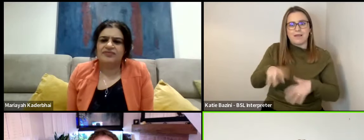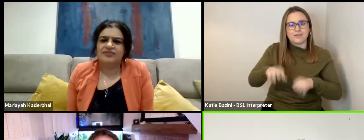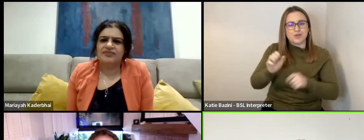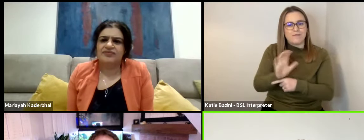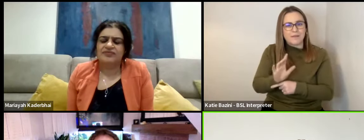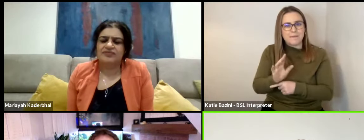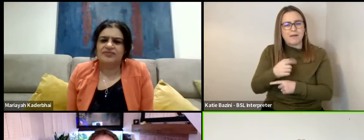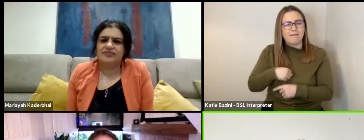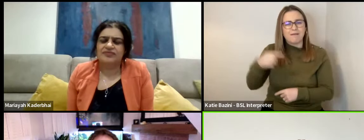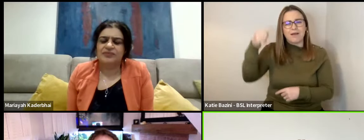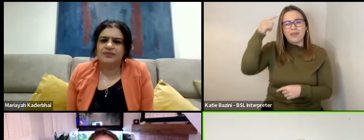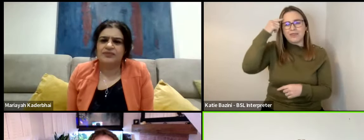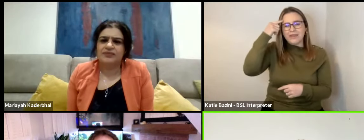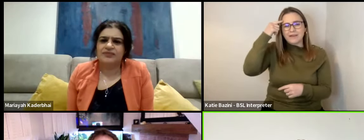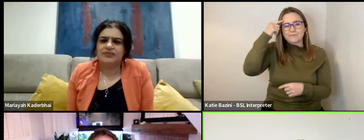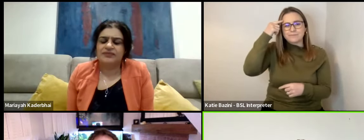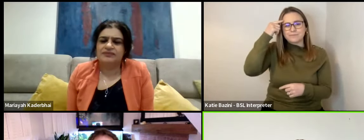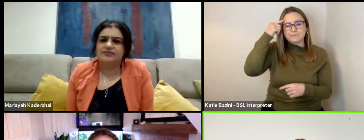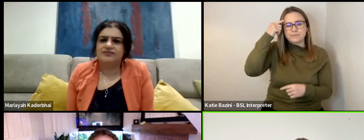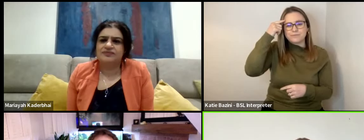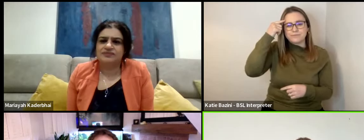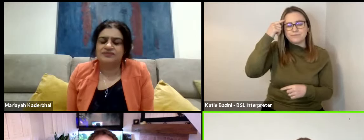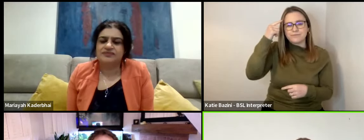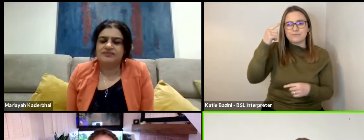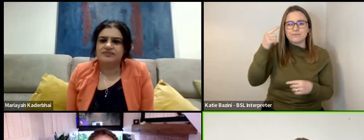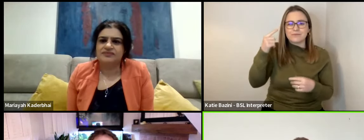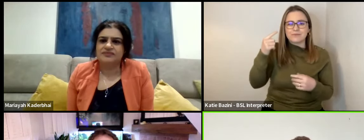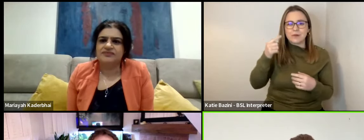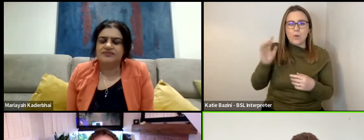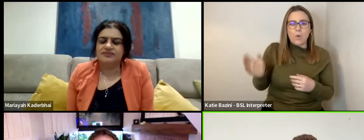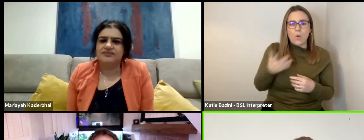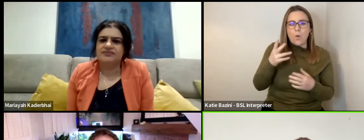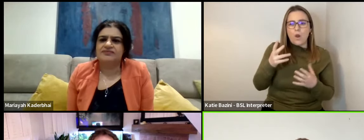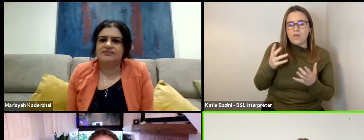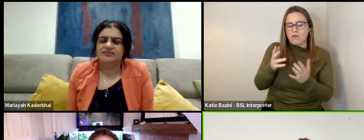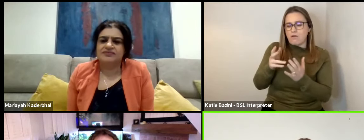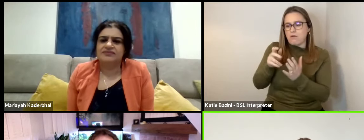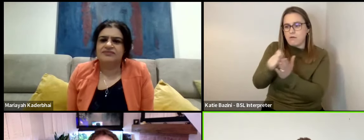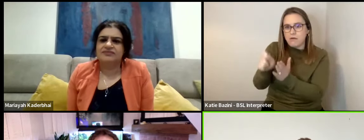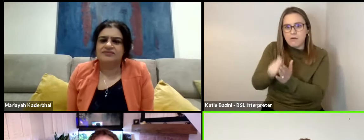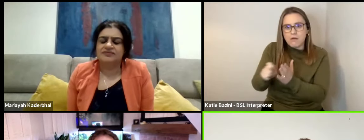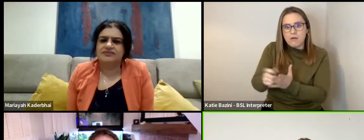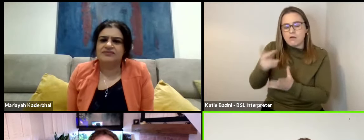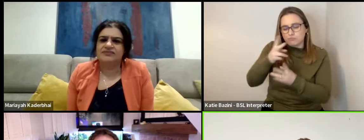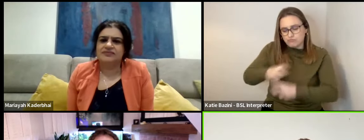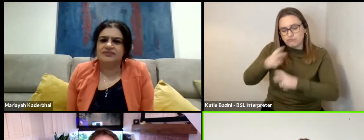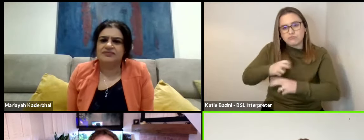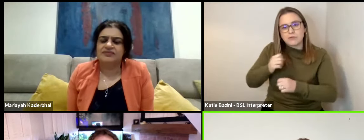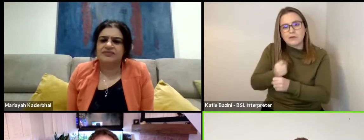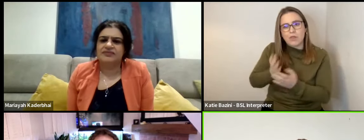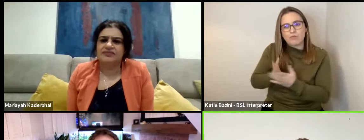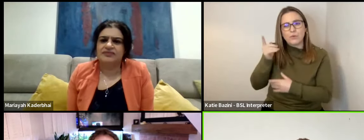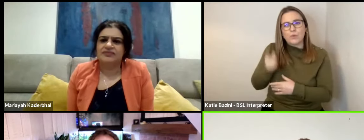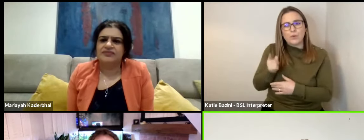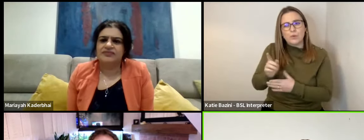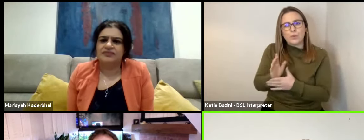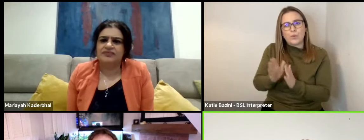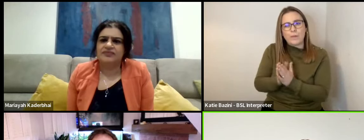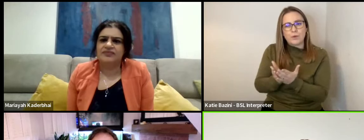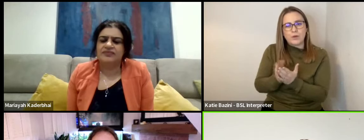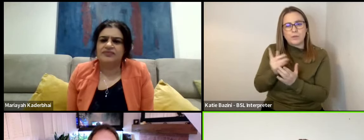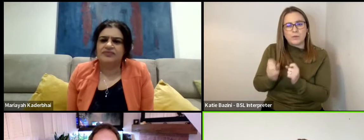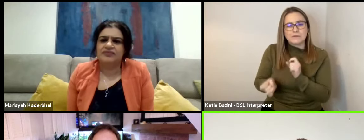it's all the kind of notepad work. Well, a lot of it was done through that. There's one key